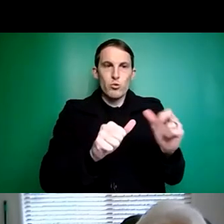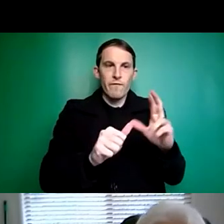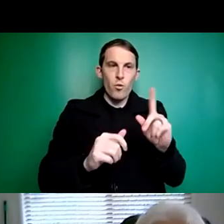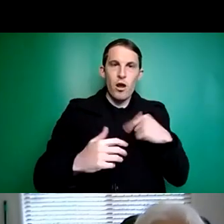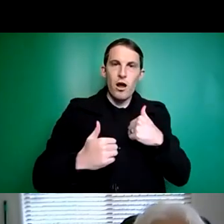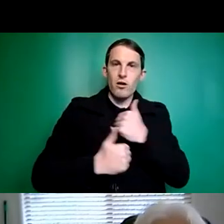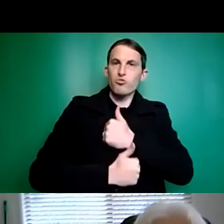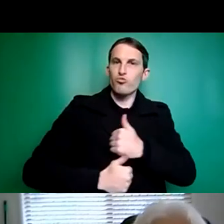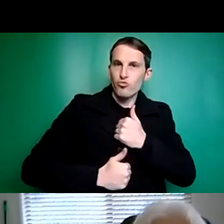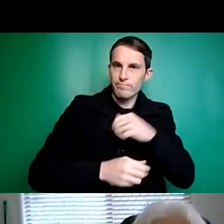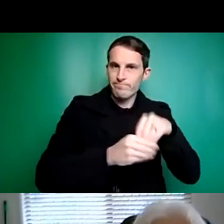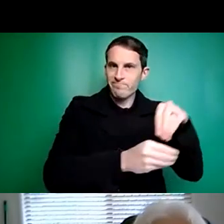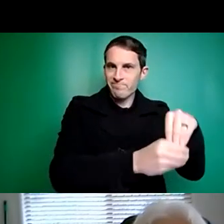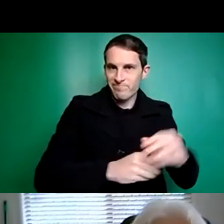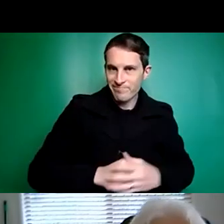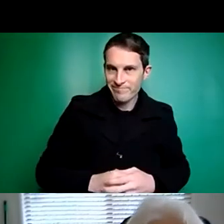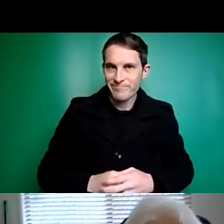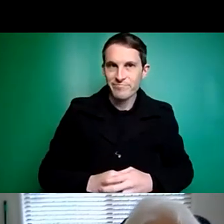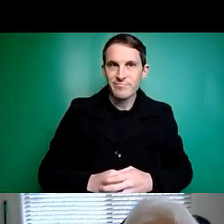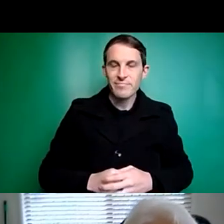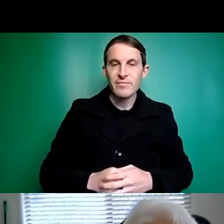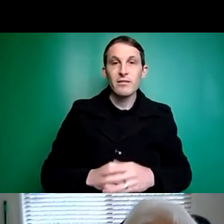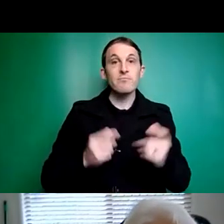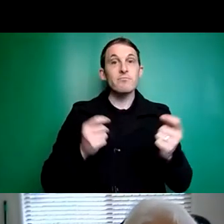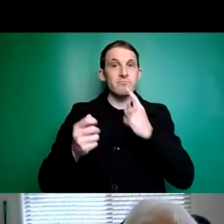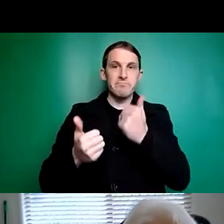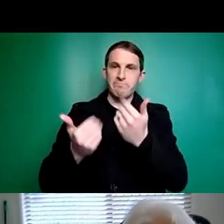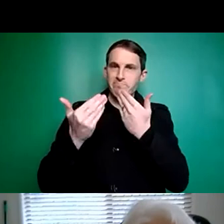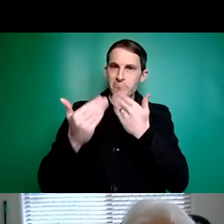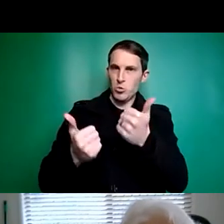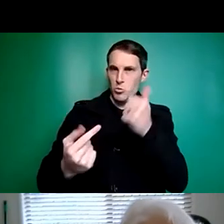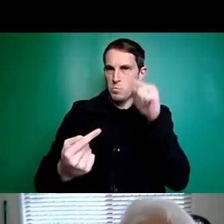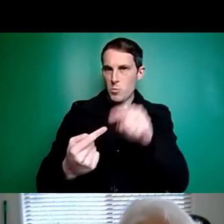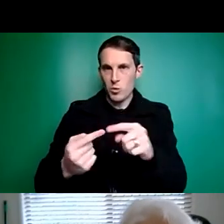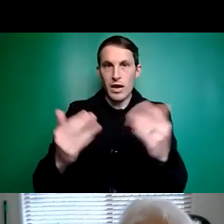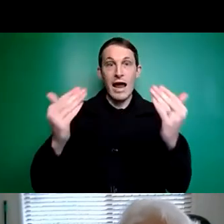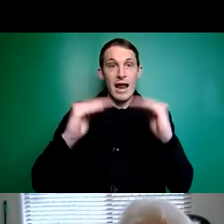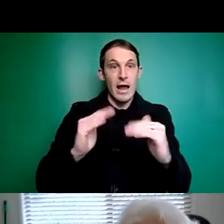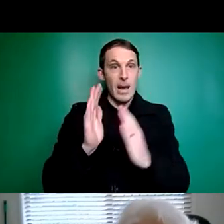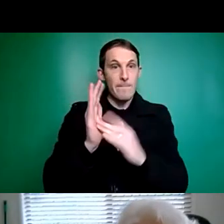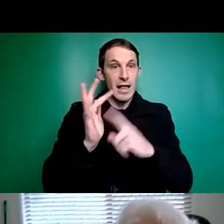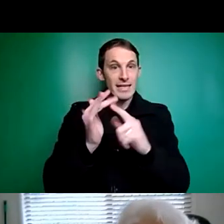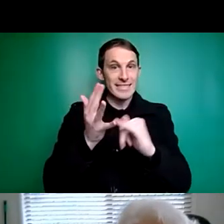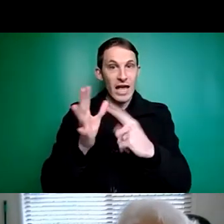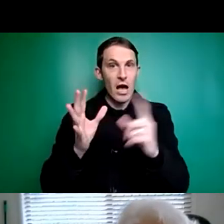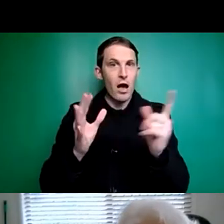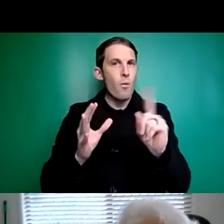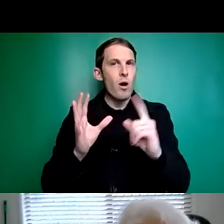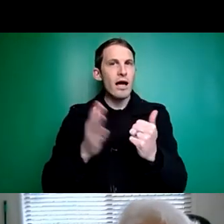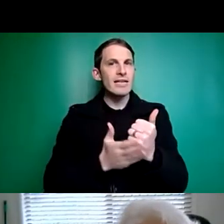making that point, Peter, because that's a critical one. Melissa, let me come to you finally. What assistive technology do you have?